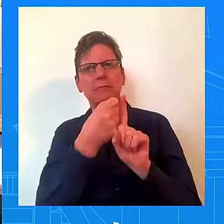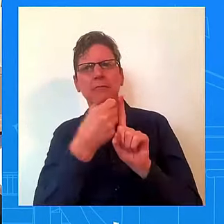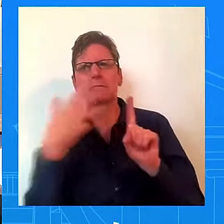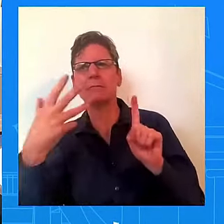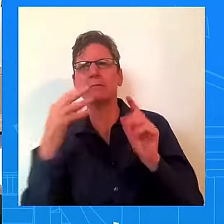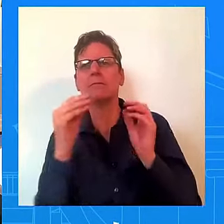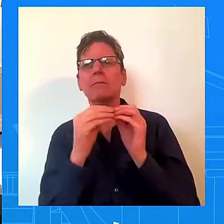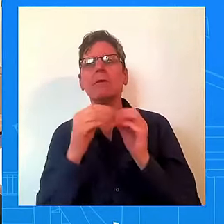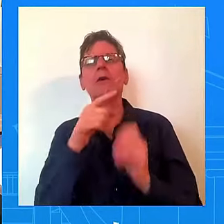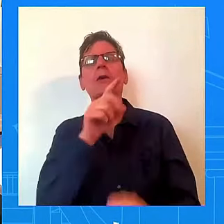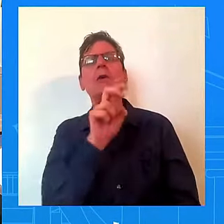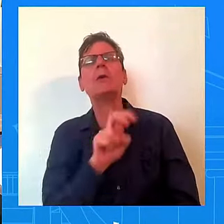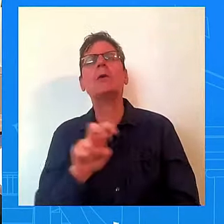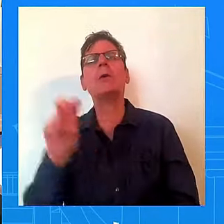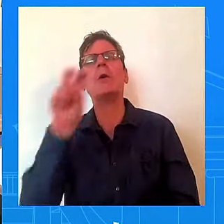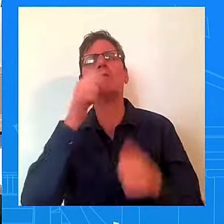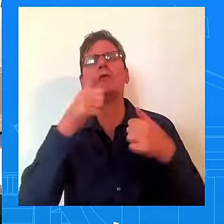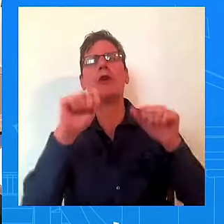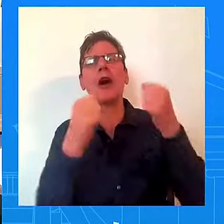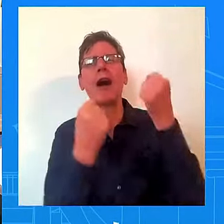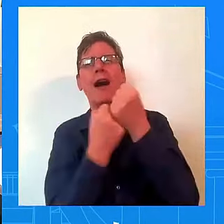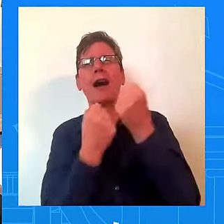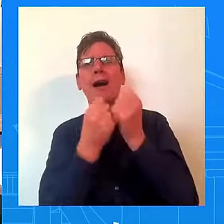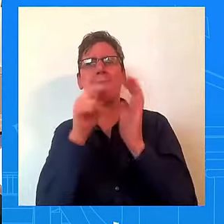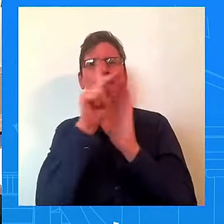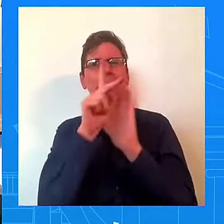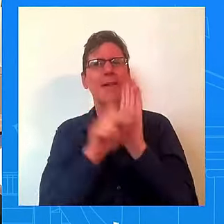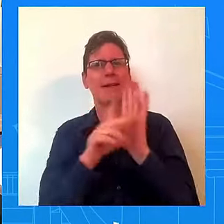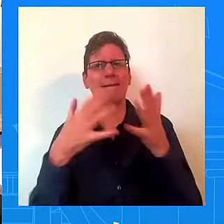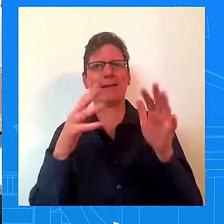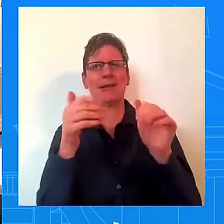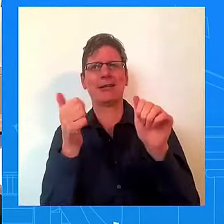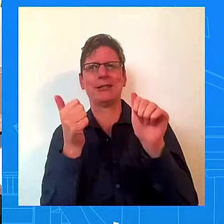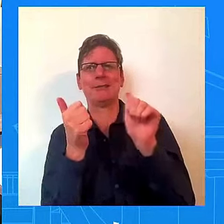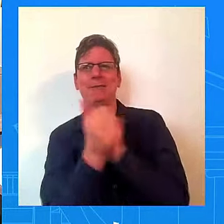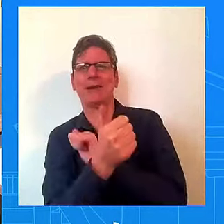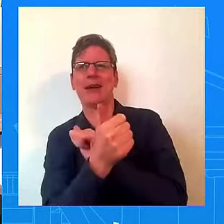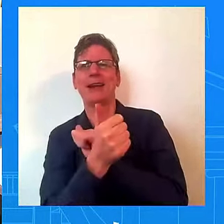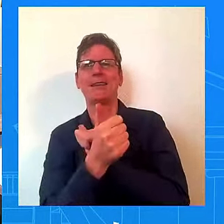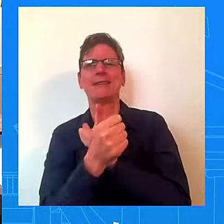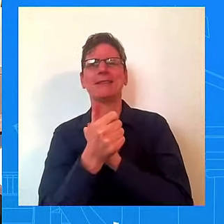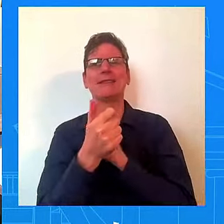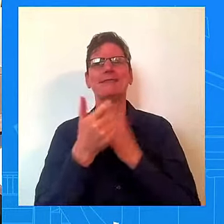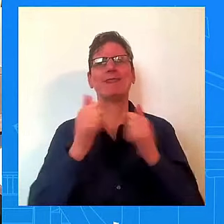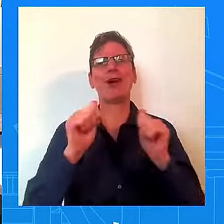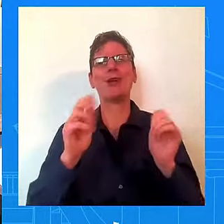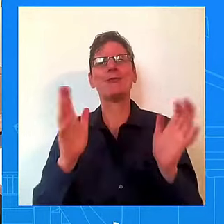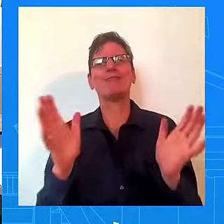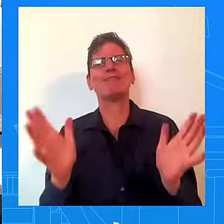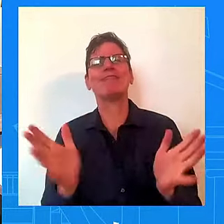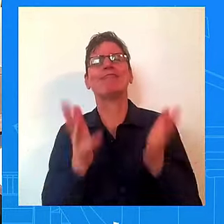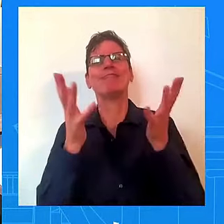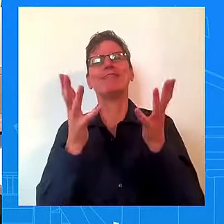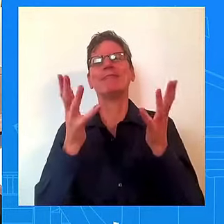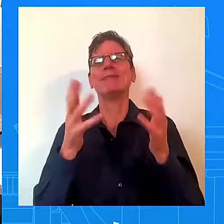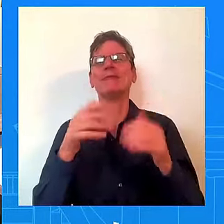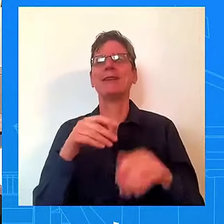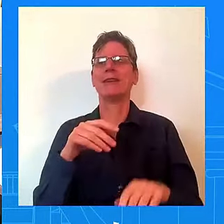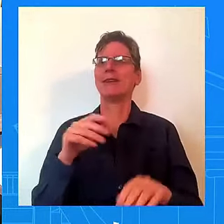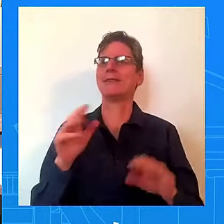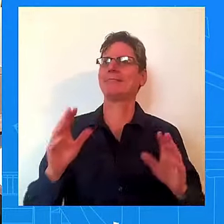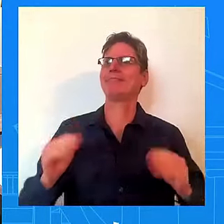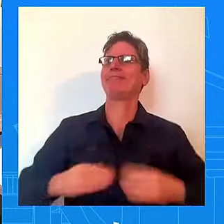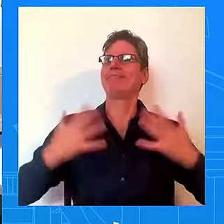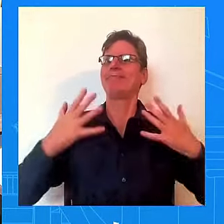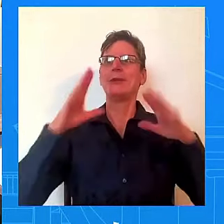passed to, like, build public enthusiasm for the president's agenda, and obviously you're a political creature who